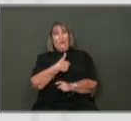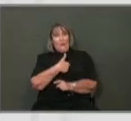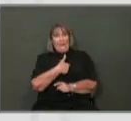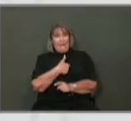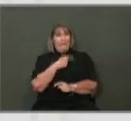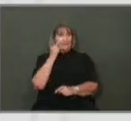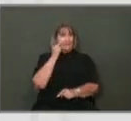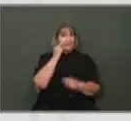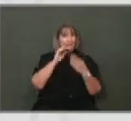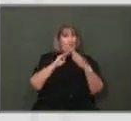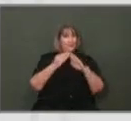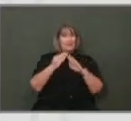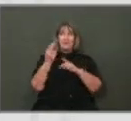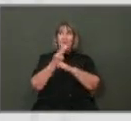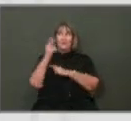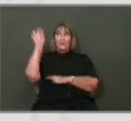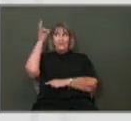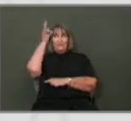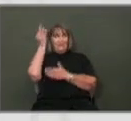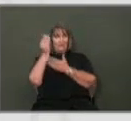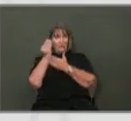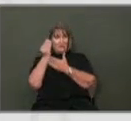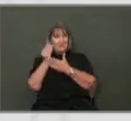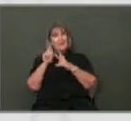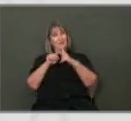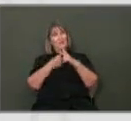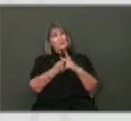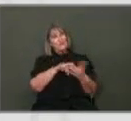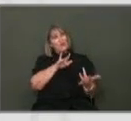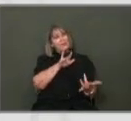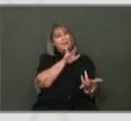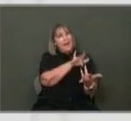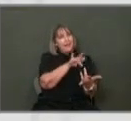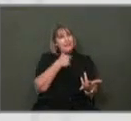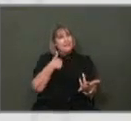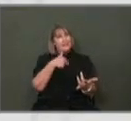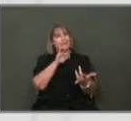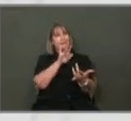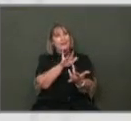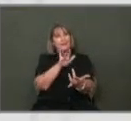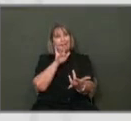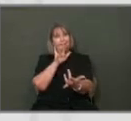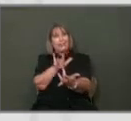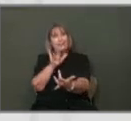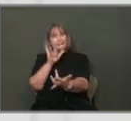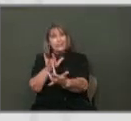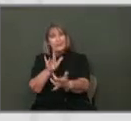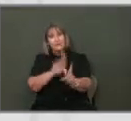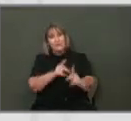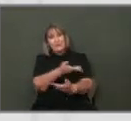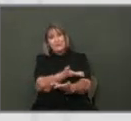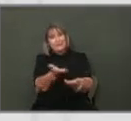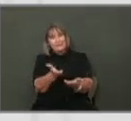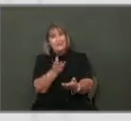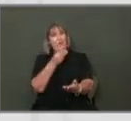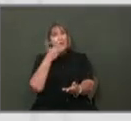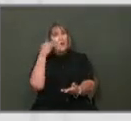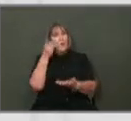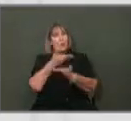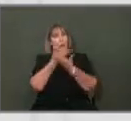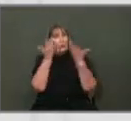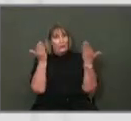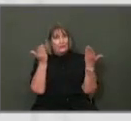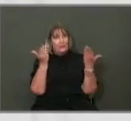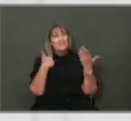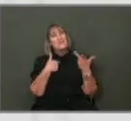funds, started adding homeless outreach individuals, not only for the city, but we started partnering a little closer with our